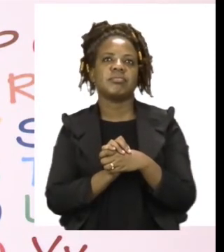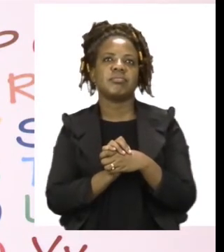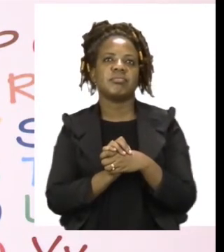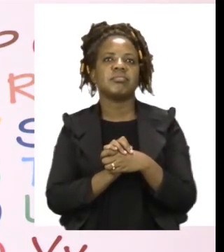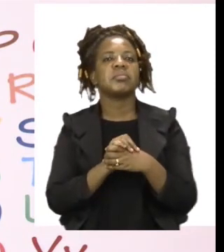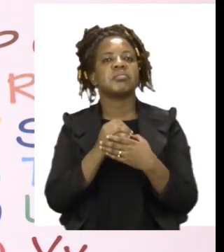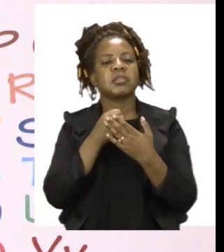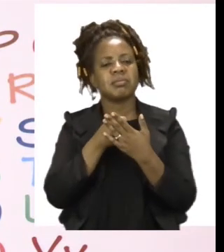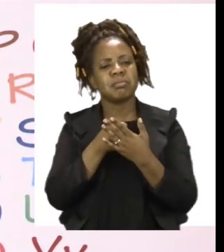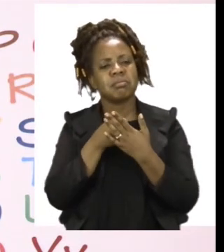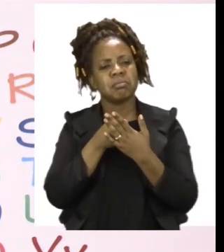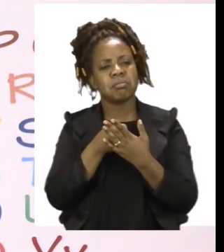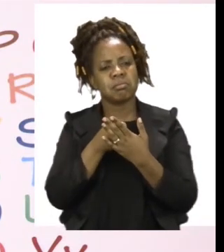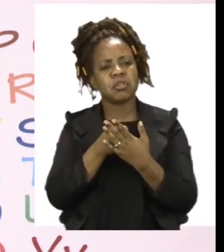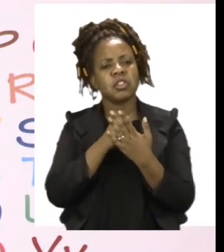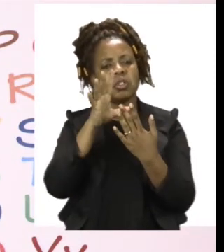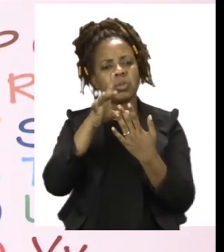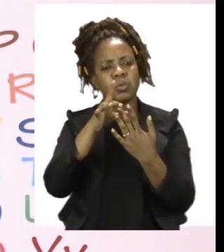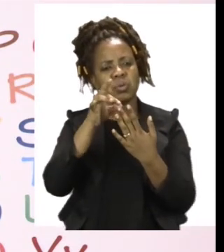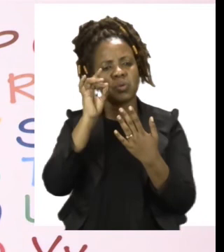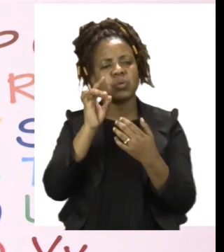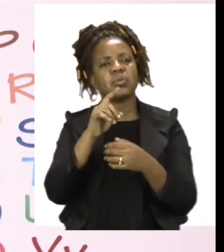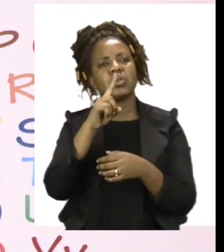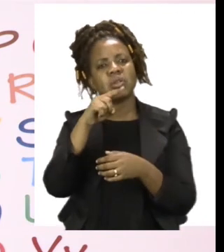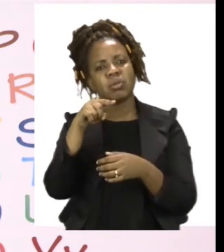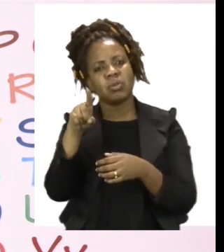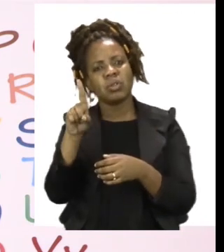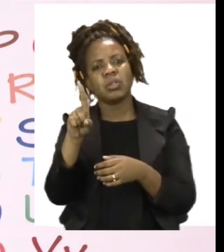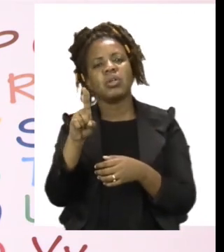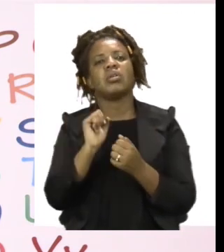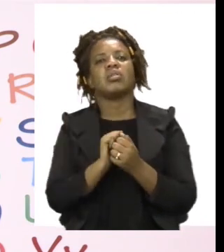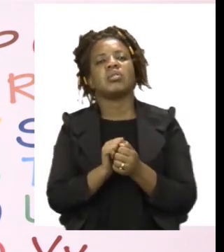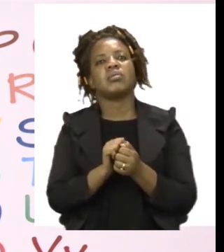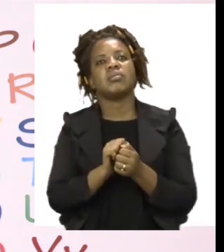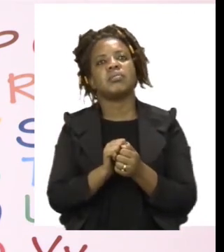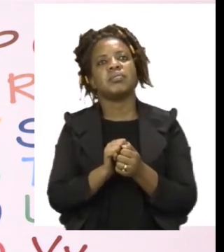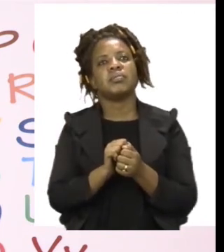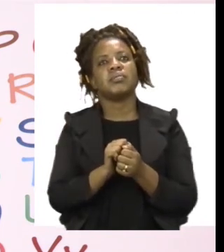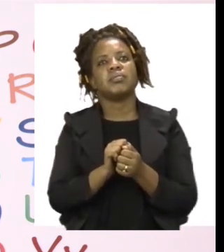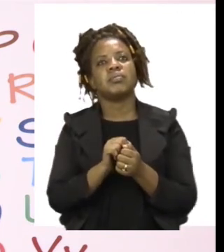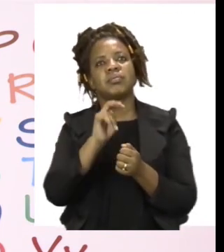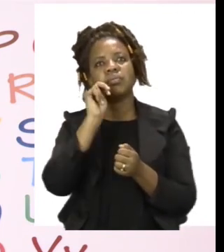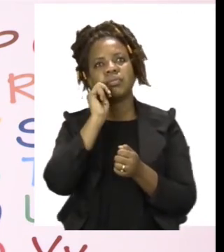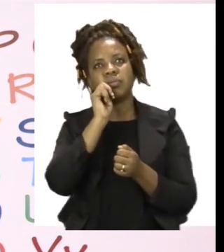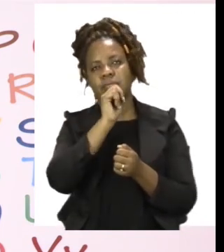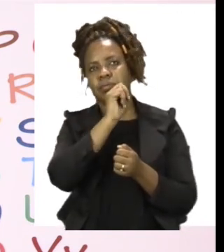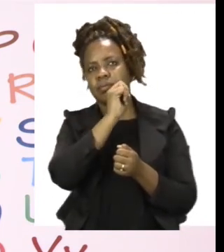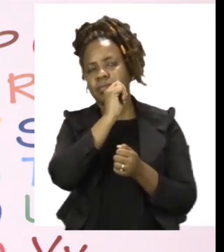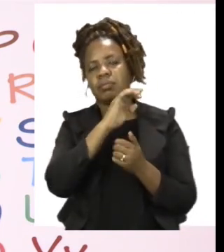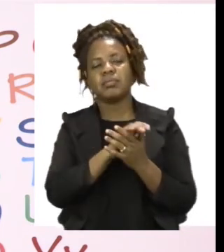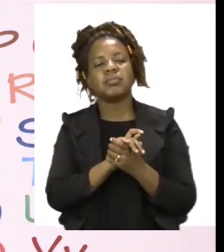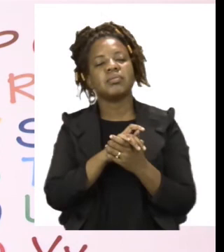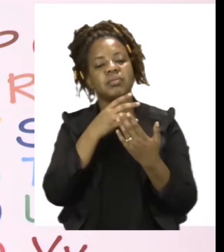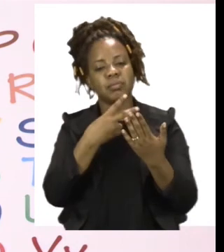very hard to find your irregular plural nouns. Take your time, read your sentences three times,